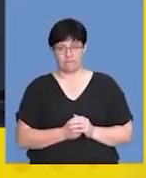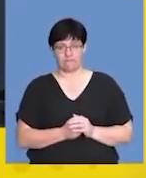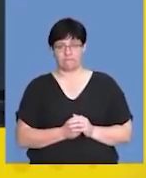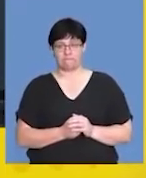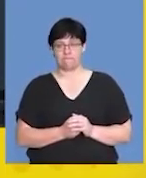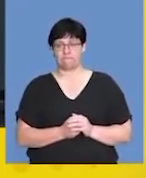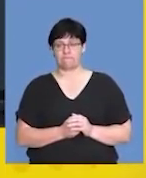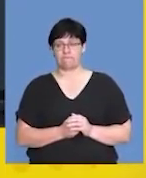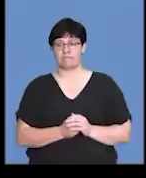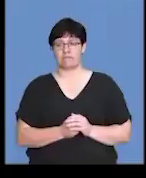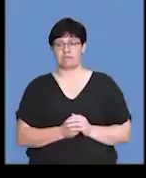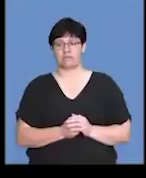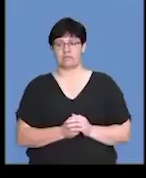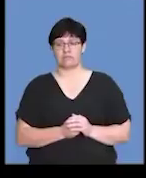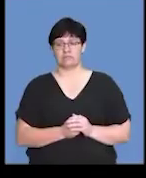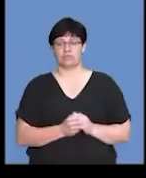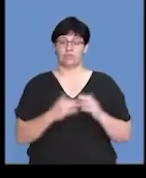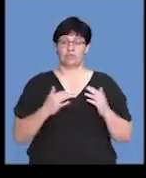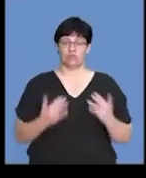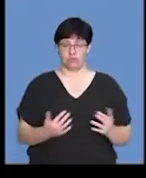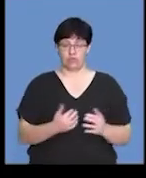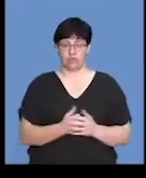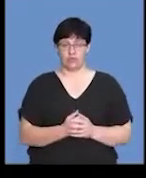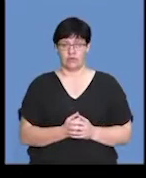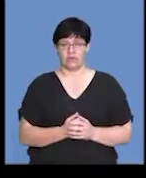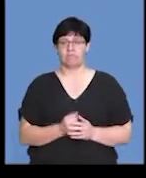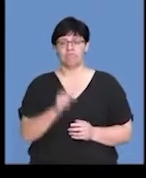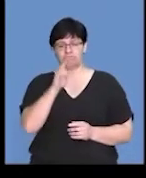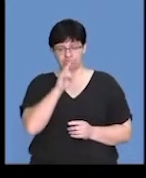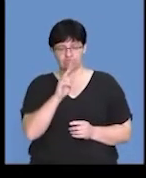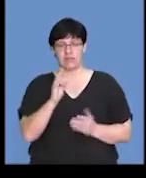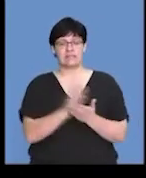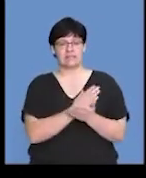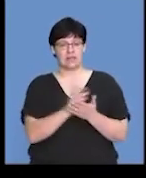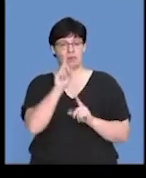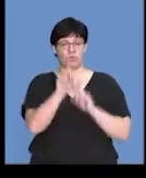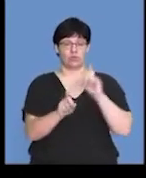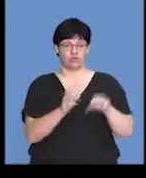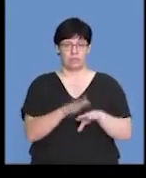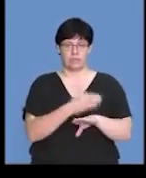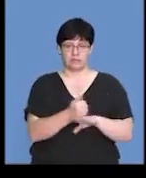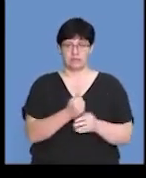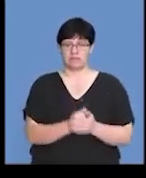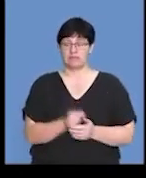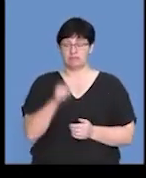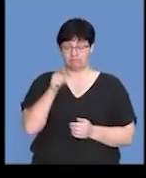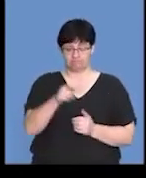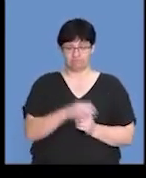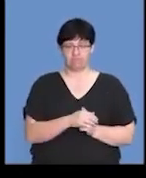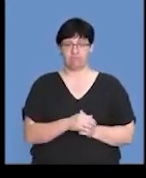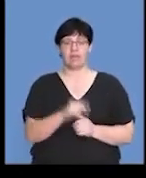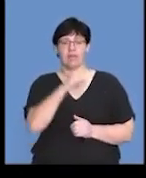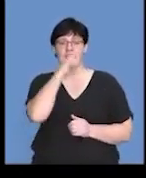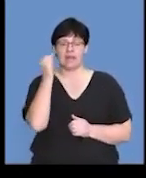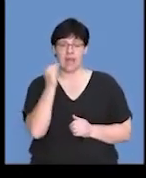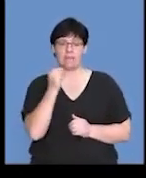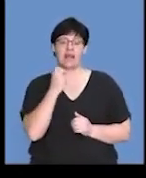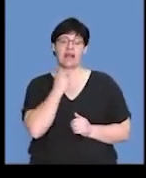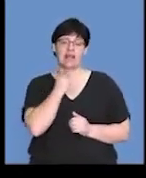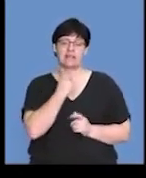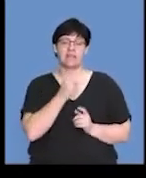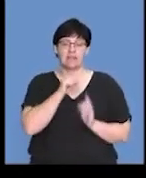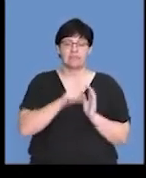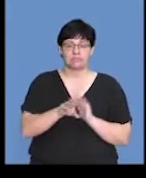individual. Okay. So, let's get straight into some of the questions based on this. So, here. Name the gland that